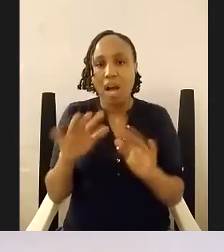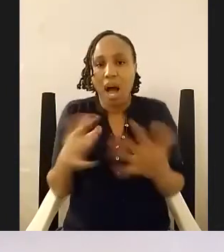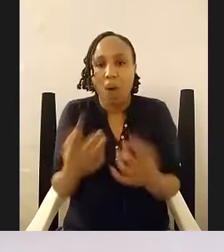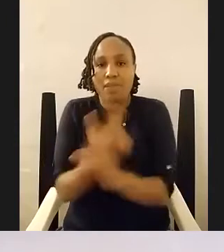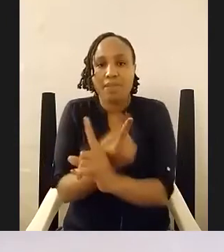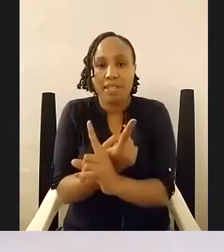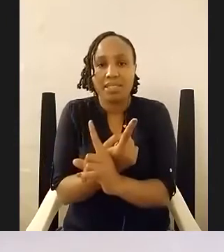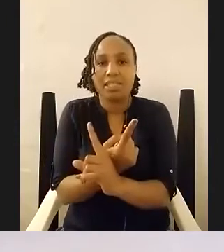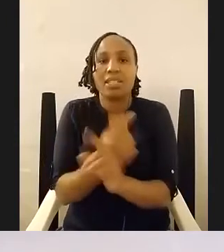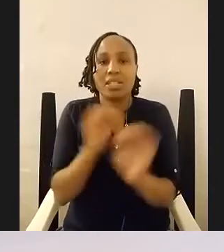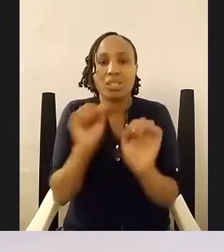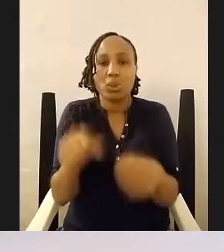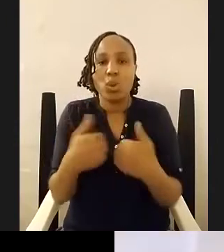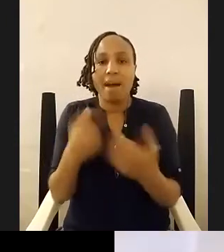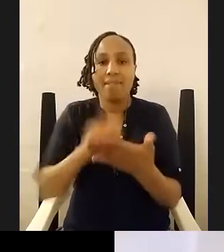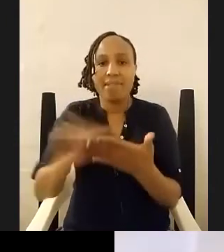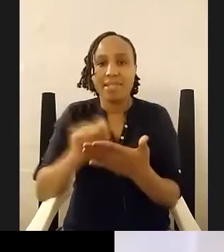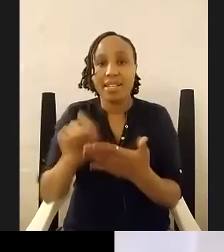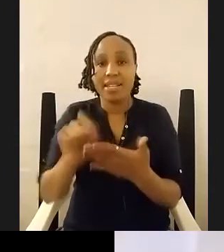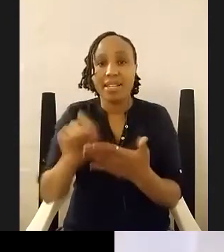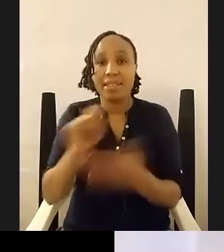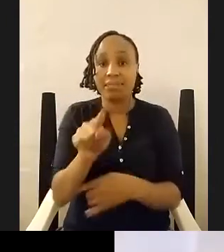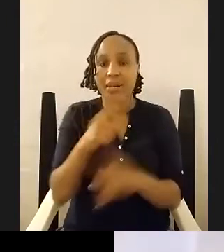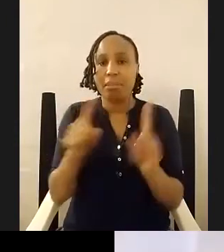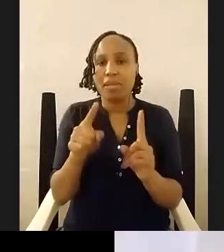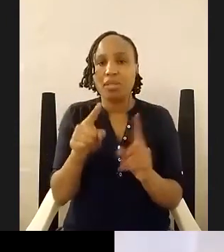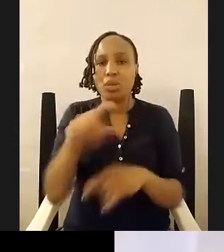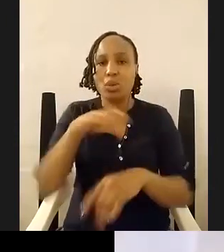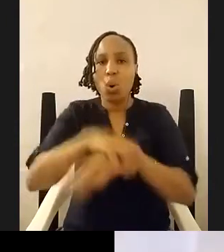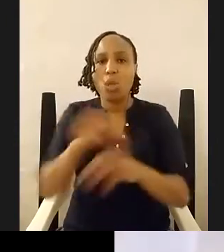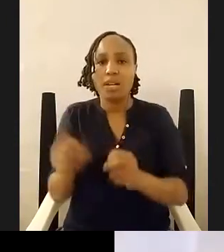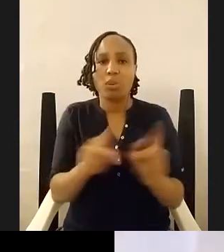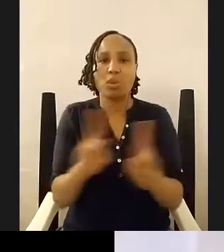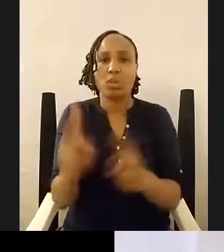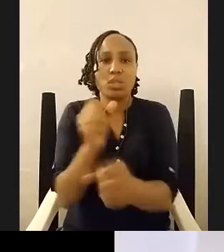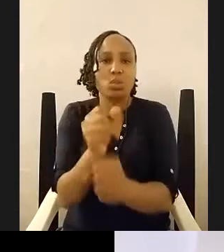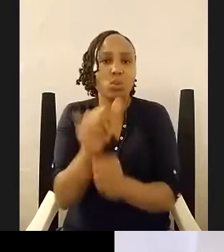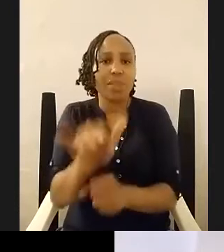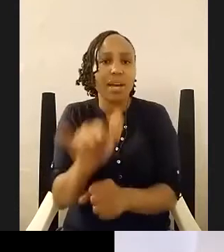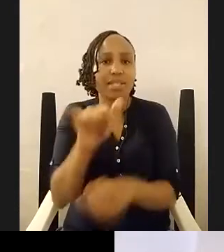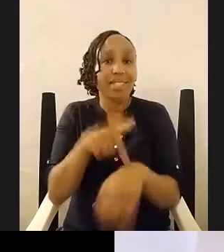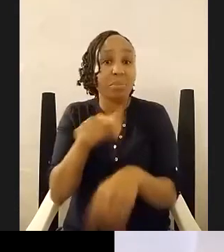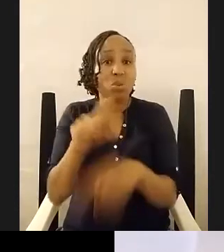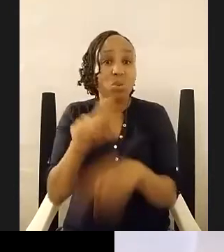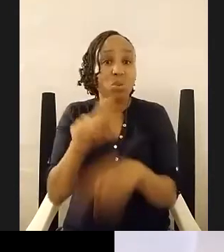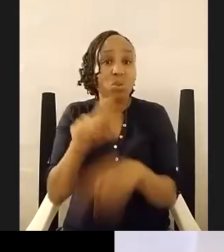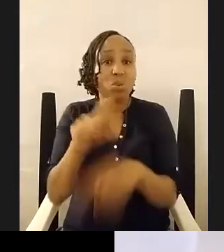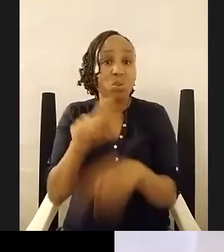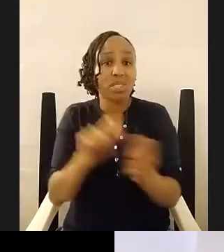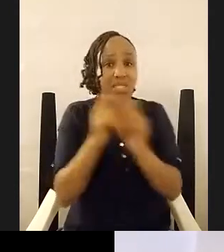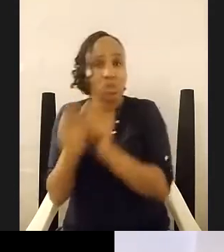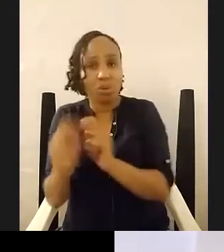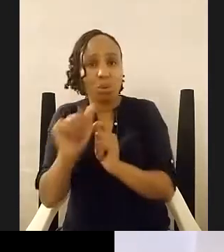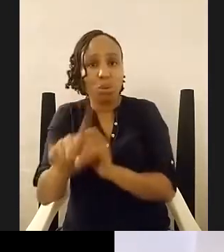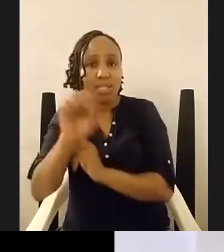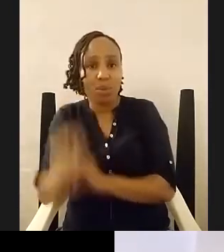but you kind of got got an opportunity to do that because when you were transitioning from your south african edition to yeah